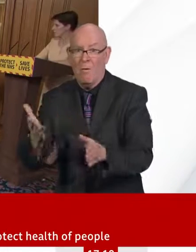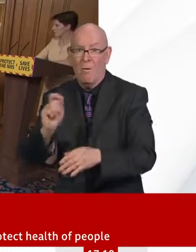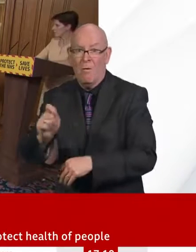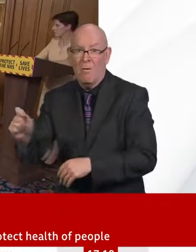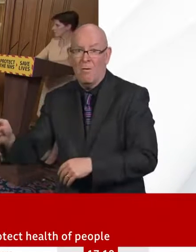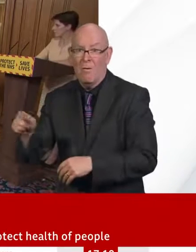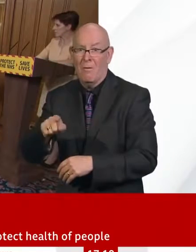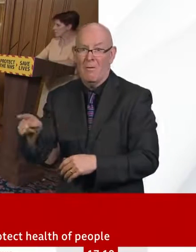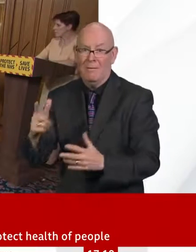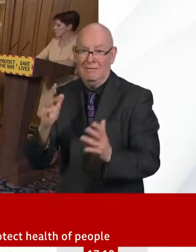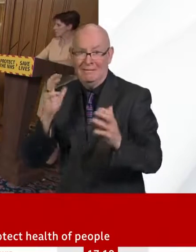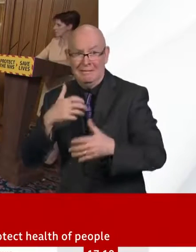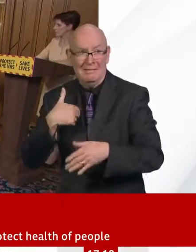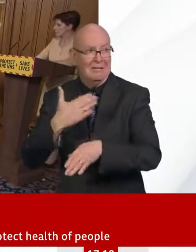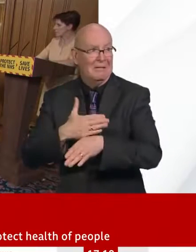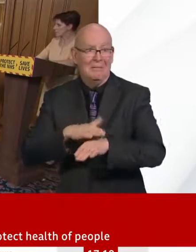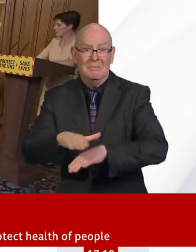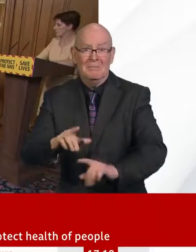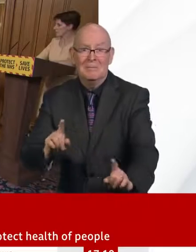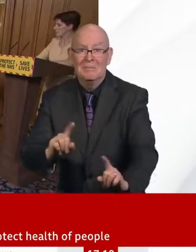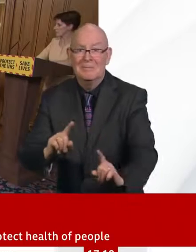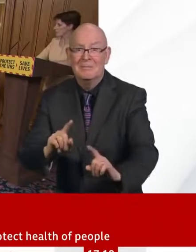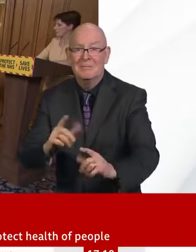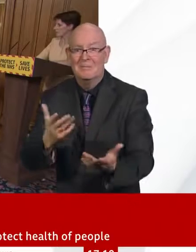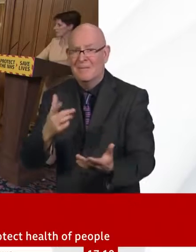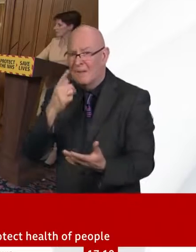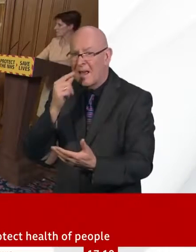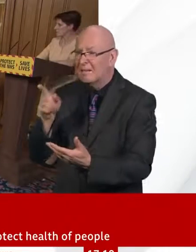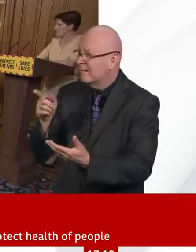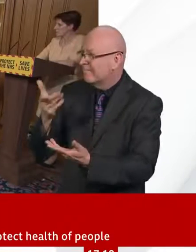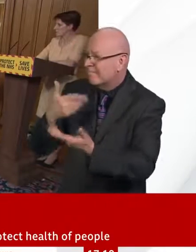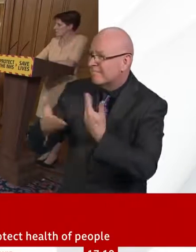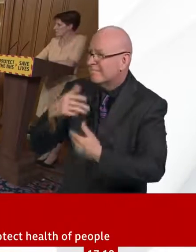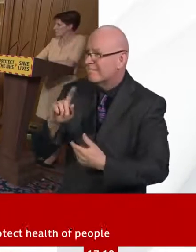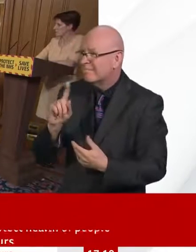homes and in the community in these daily statistics, so people can have a true picture of what's going on?